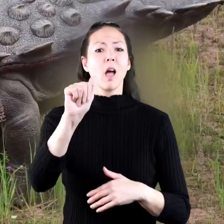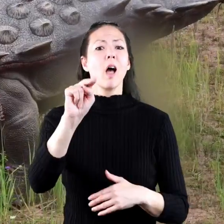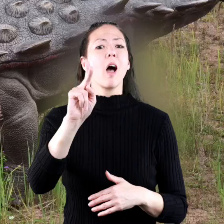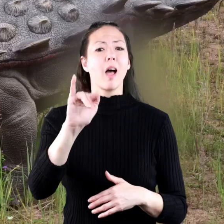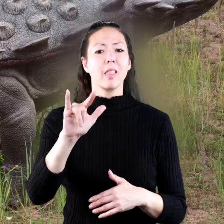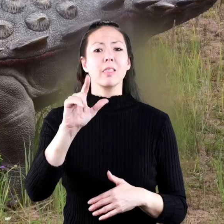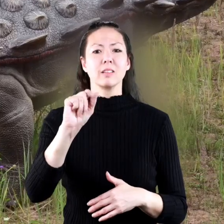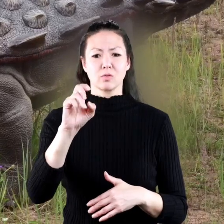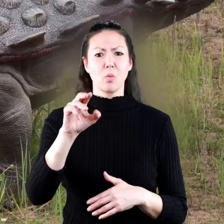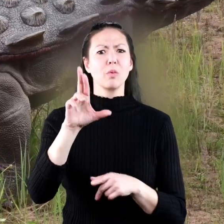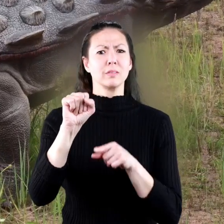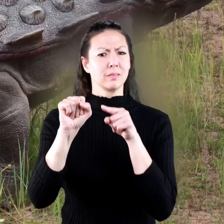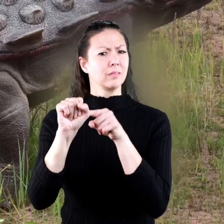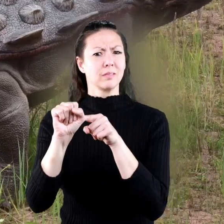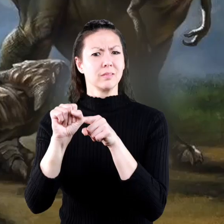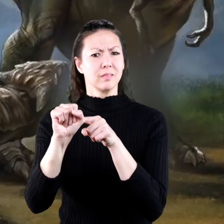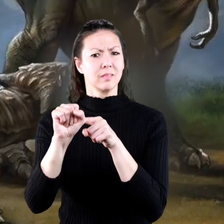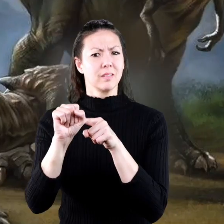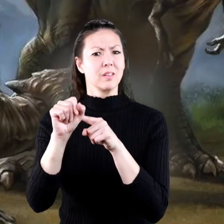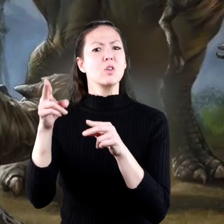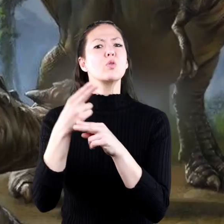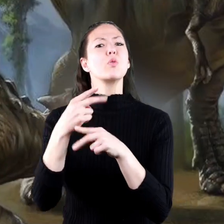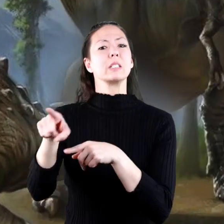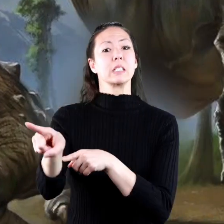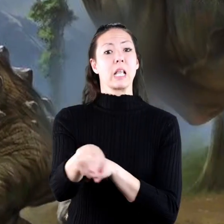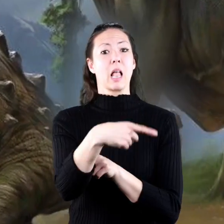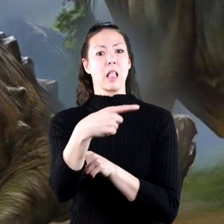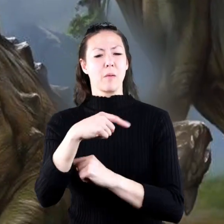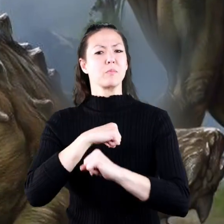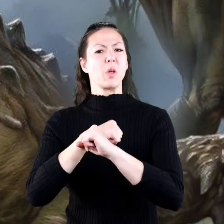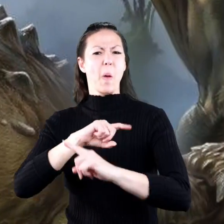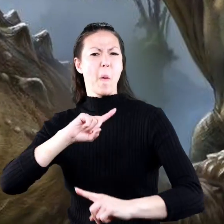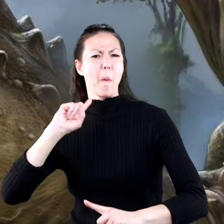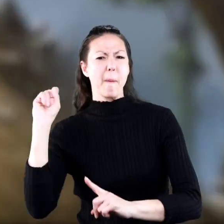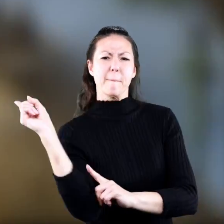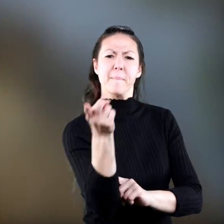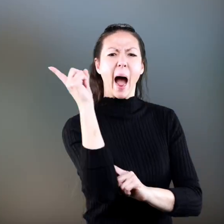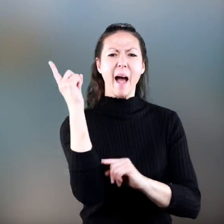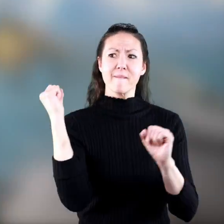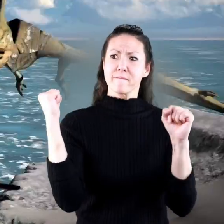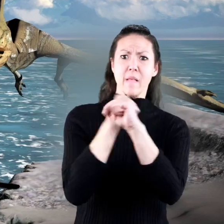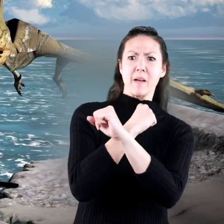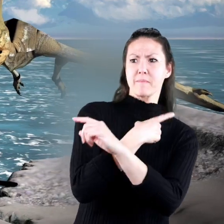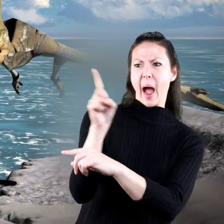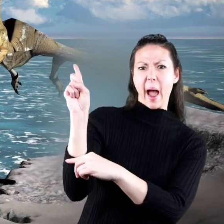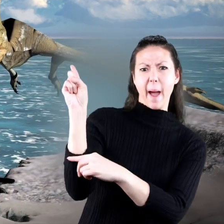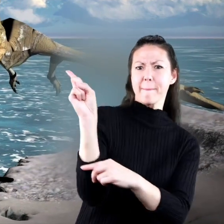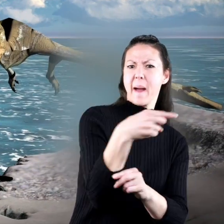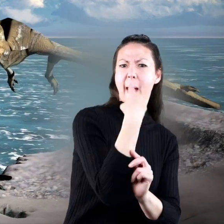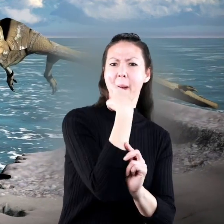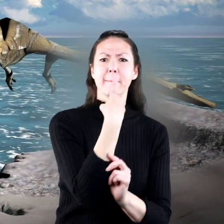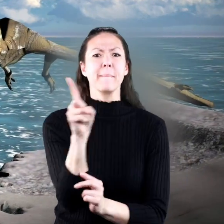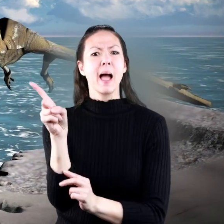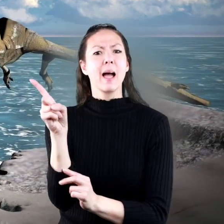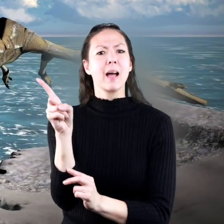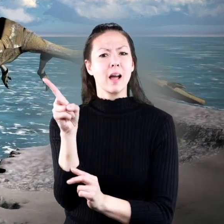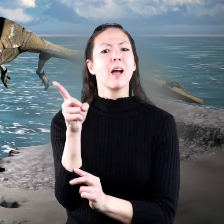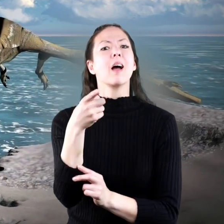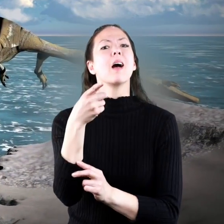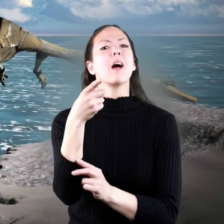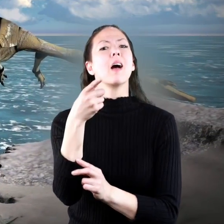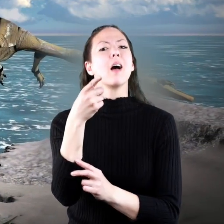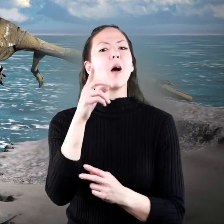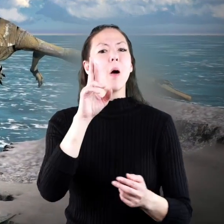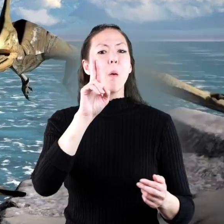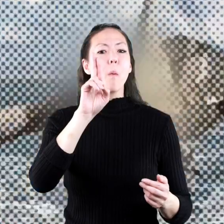dinosaurs like the ankylosaurus use their tail for protection here is an ancient creature that really wasn't a